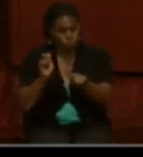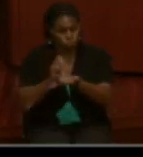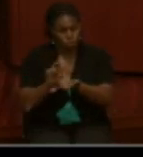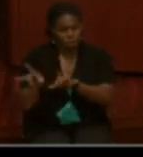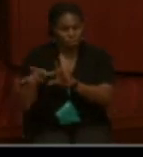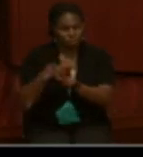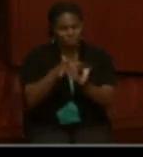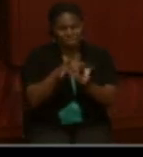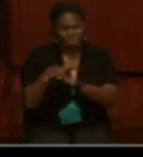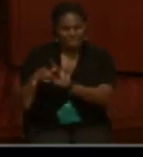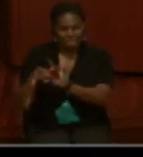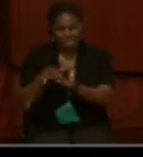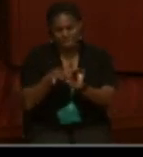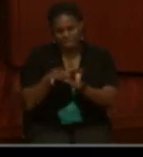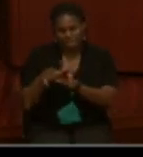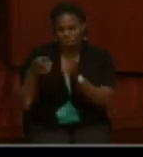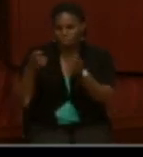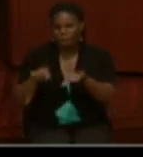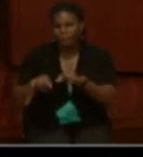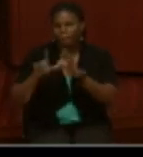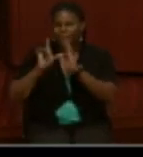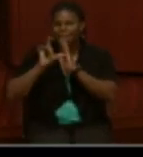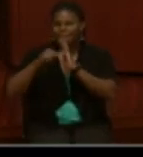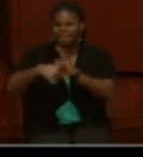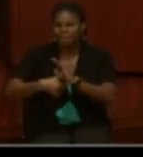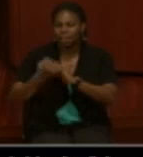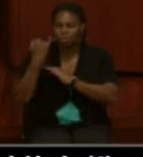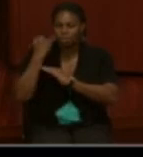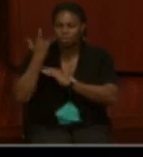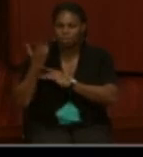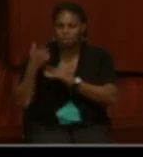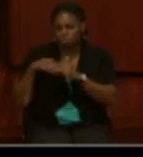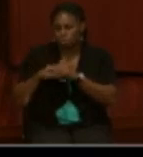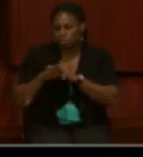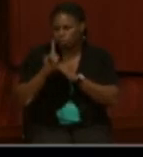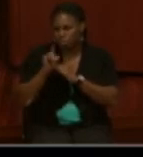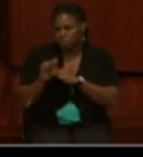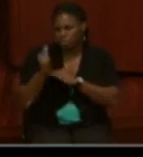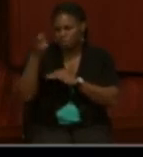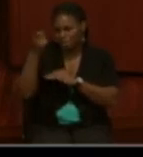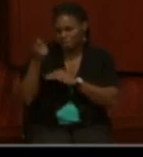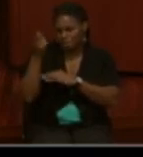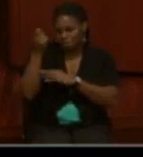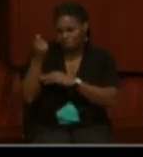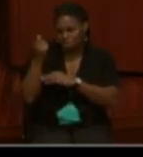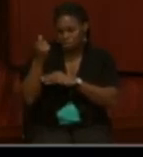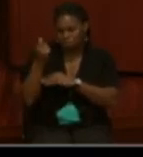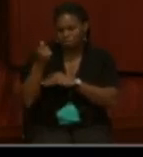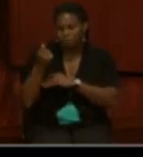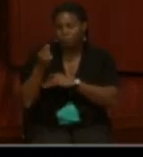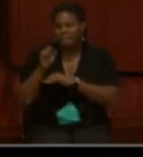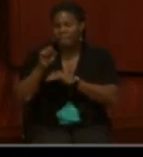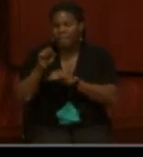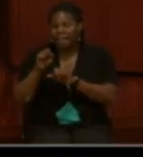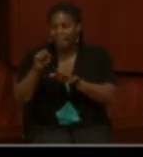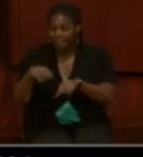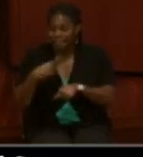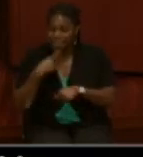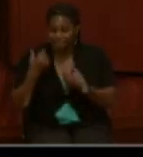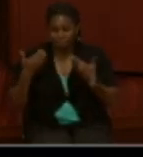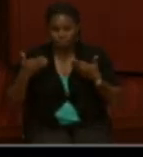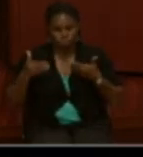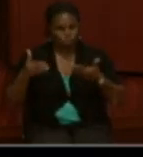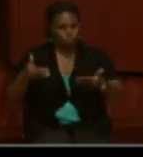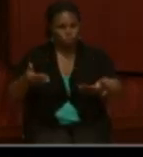And that would come into play later if he put in for a disability pension. And he could say that if that was still an ongoing